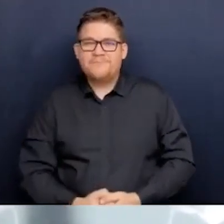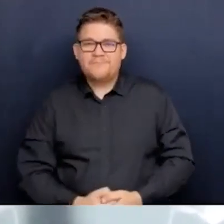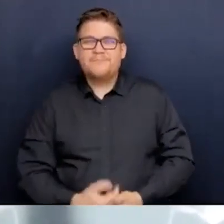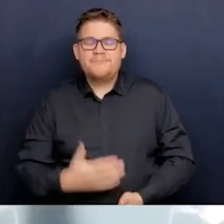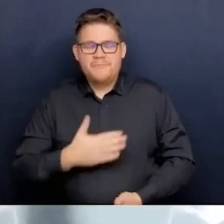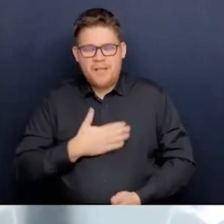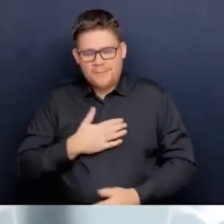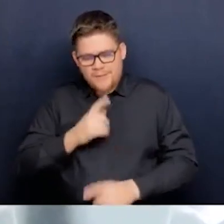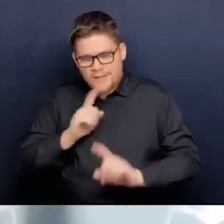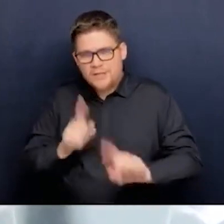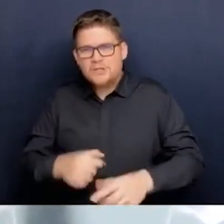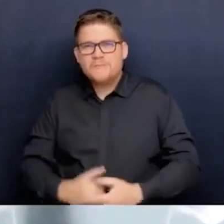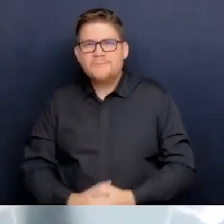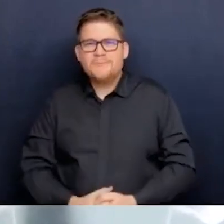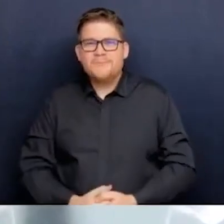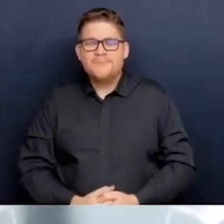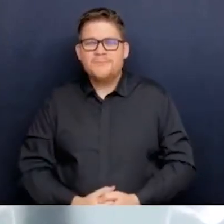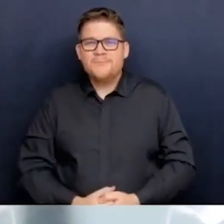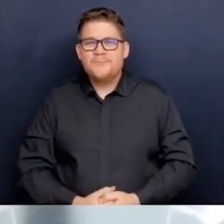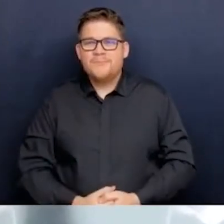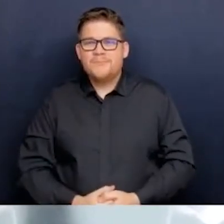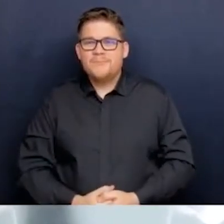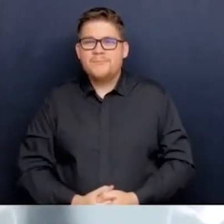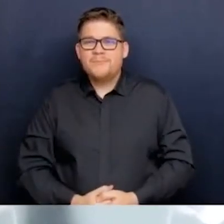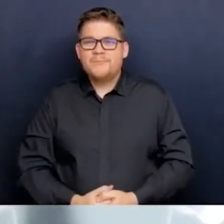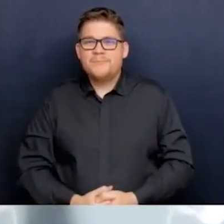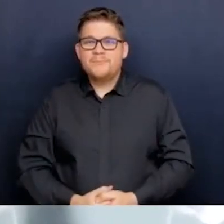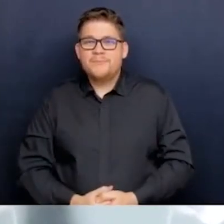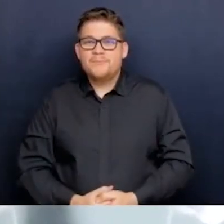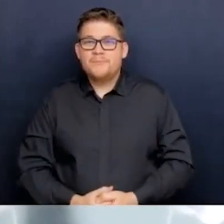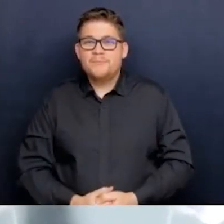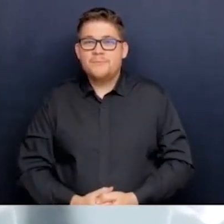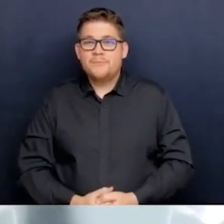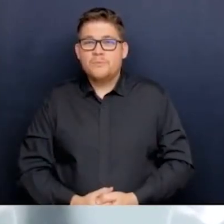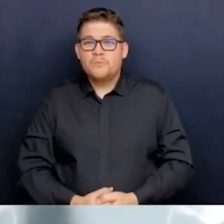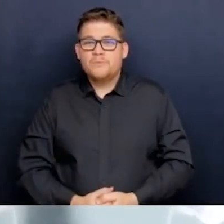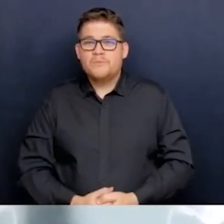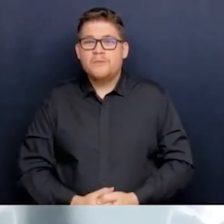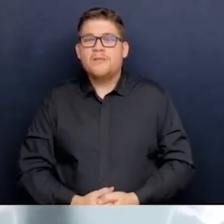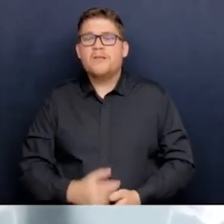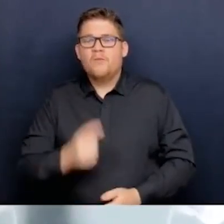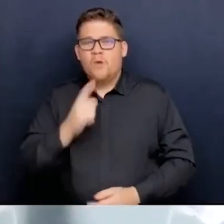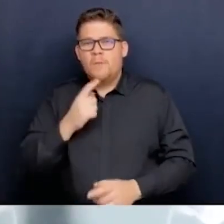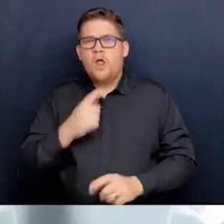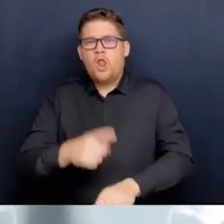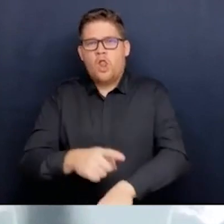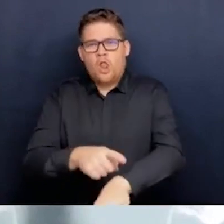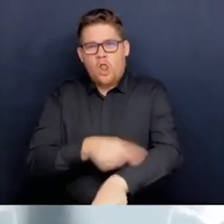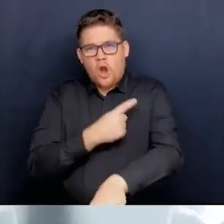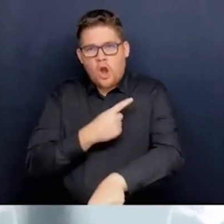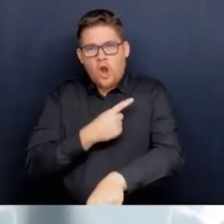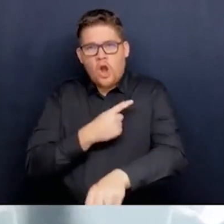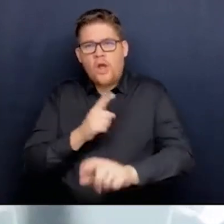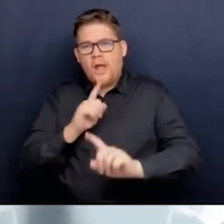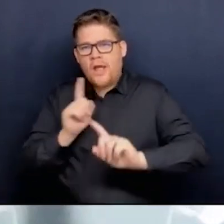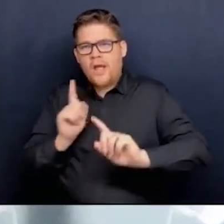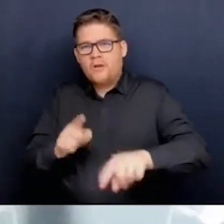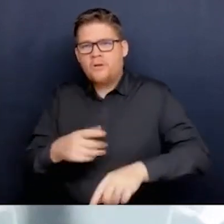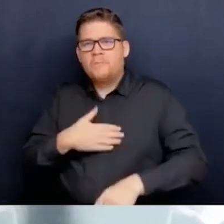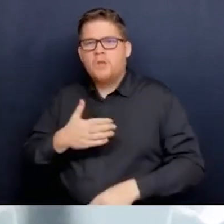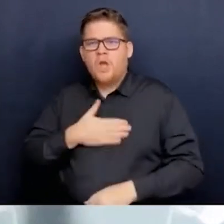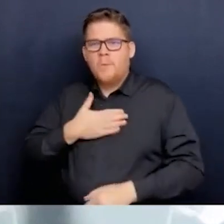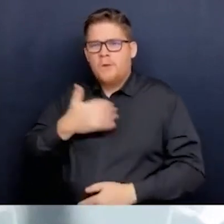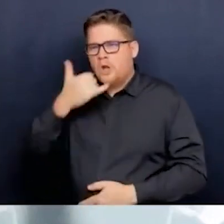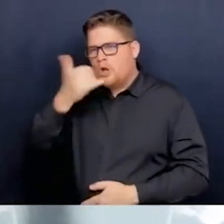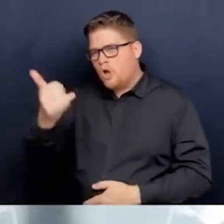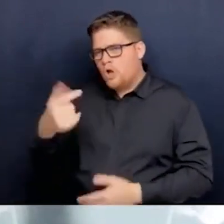question. And I'll give a slightly longer answer. But if you want more, Katie, have to give you a call later because